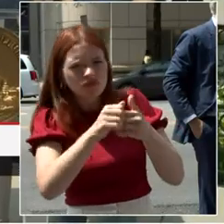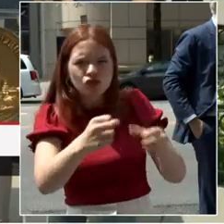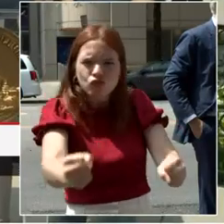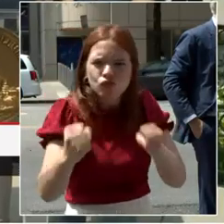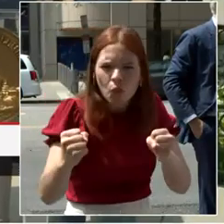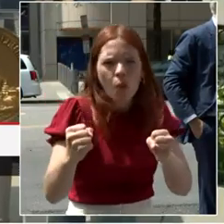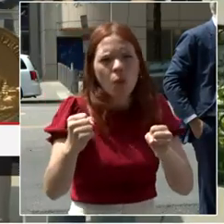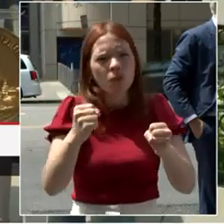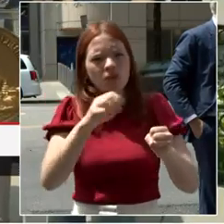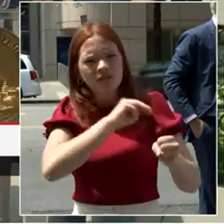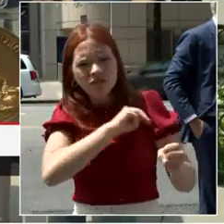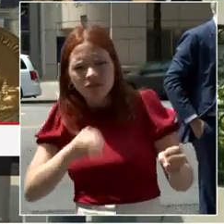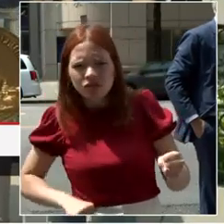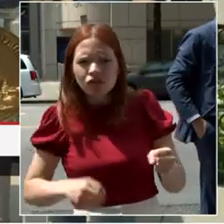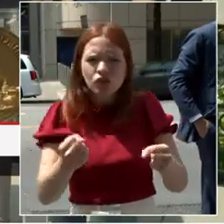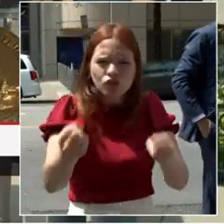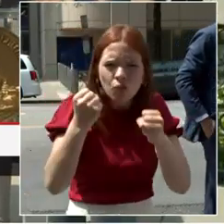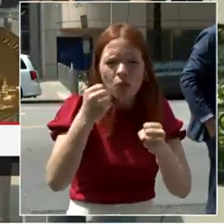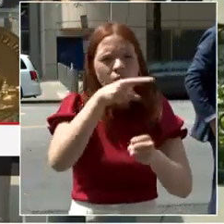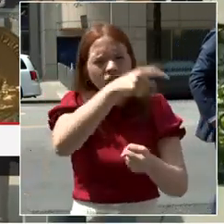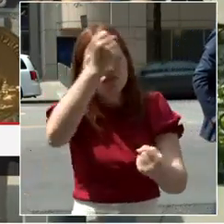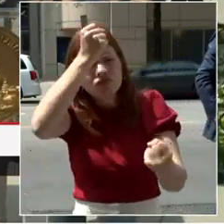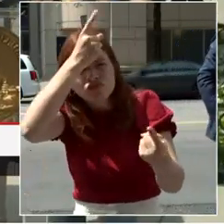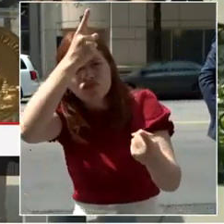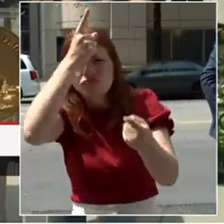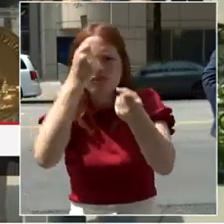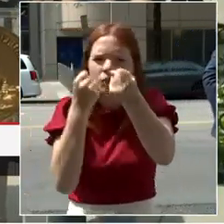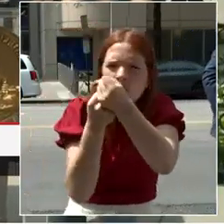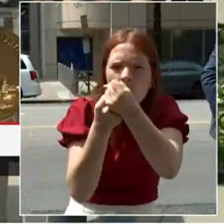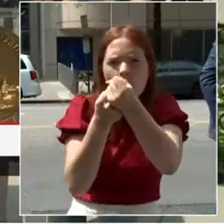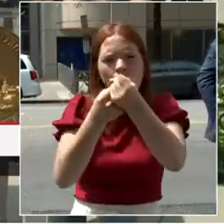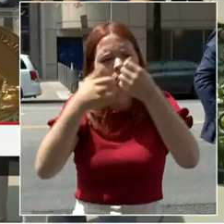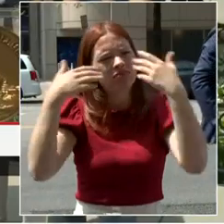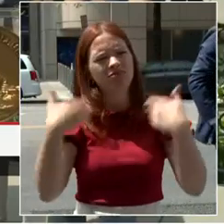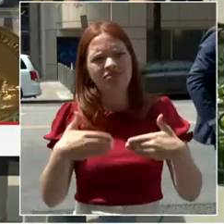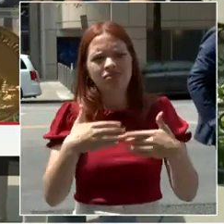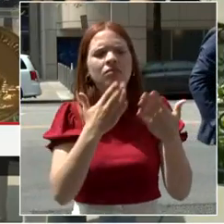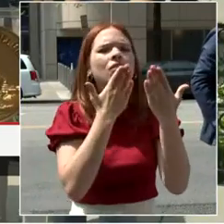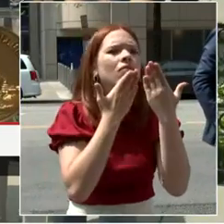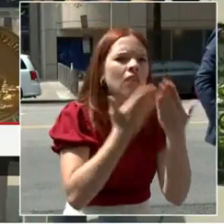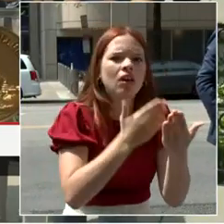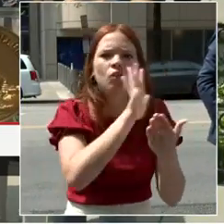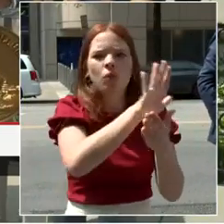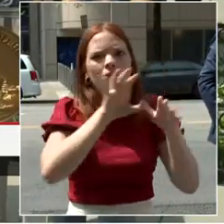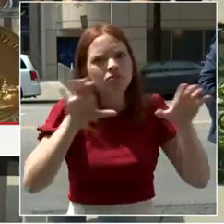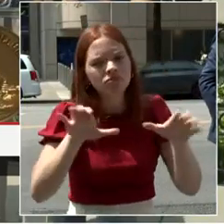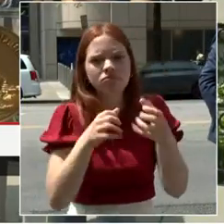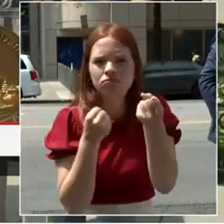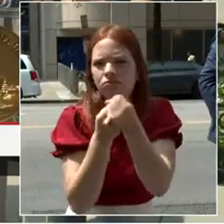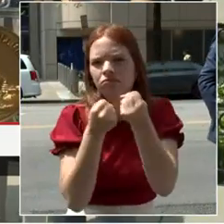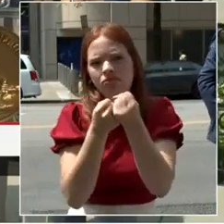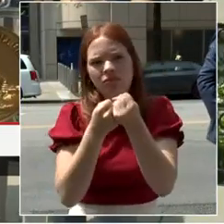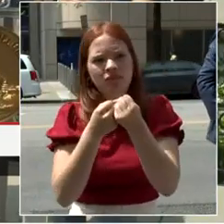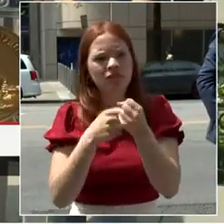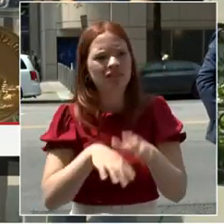to thank you for your continued support, continued efforts to help reimagine downtown. Your leadership